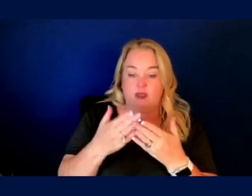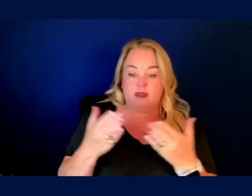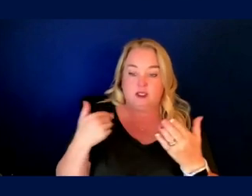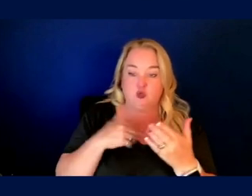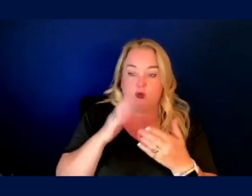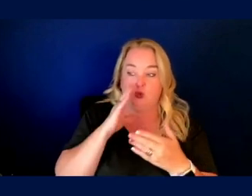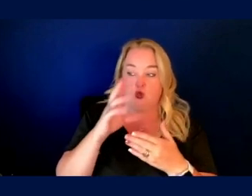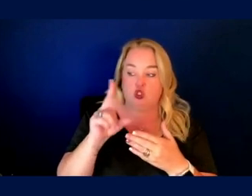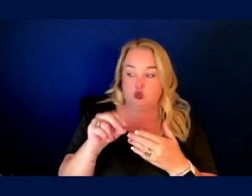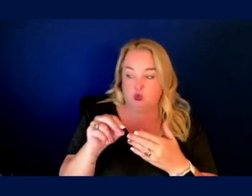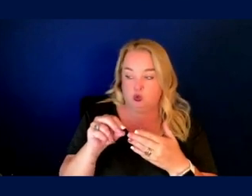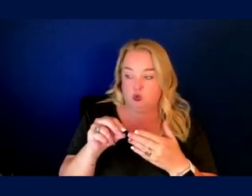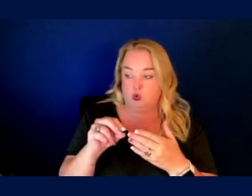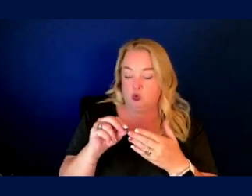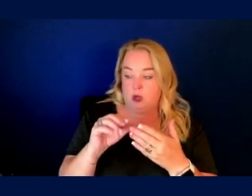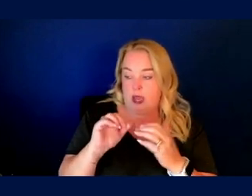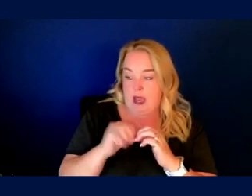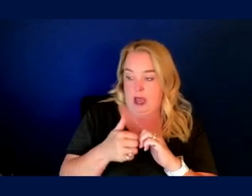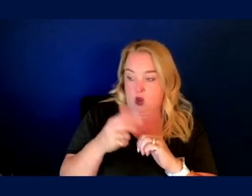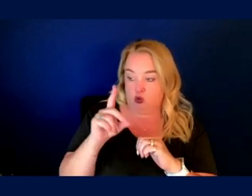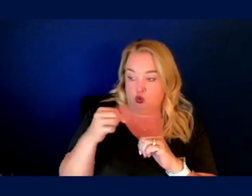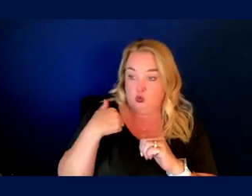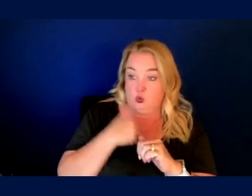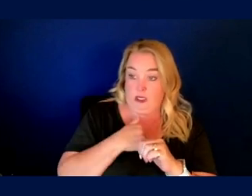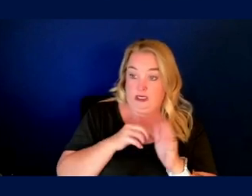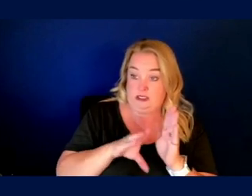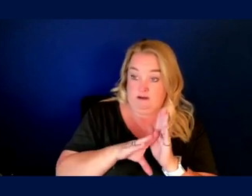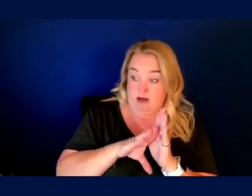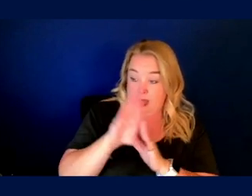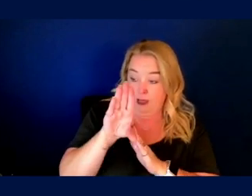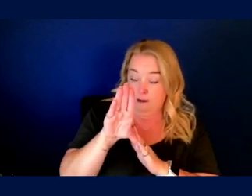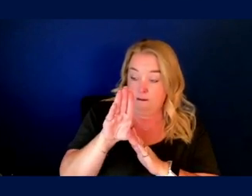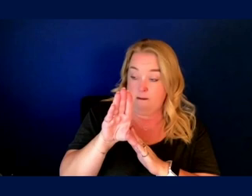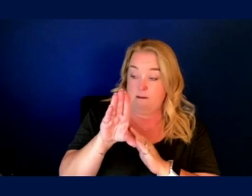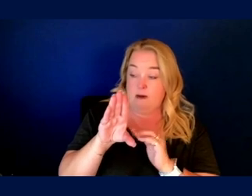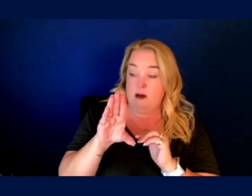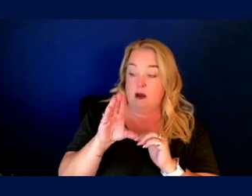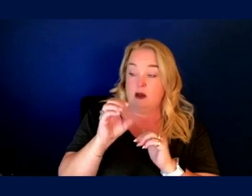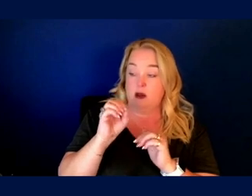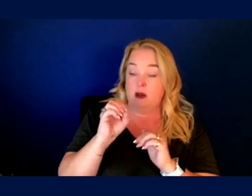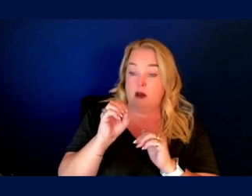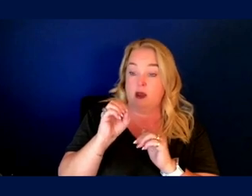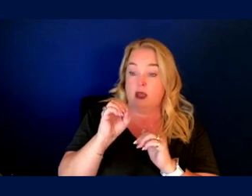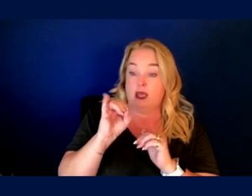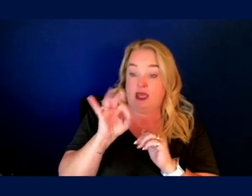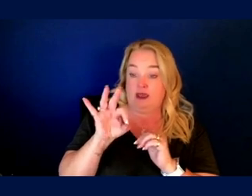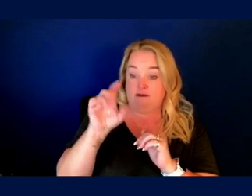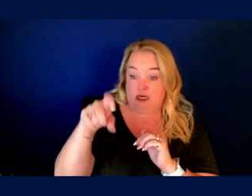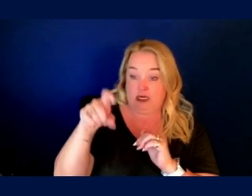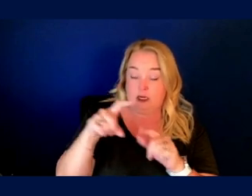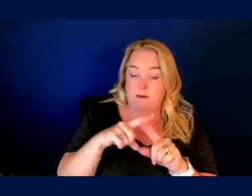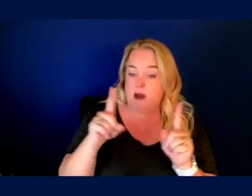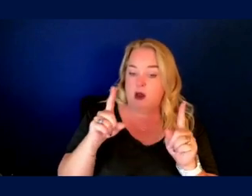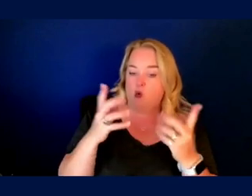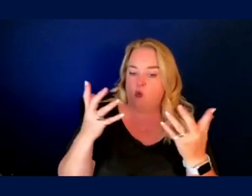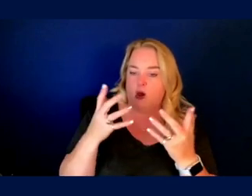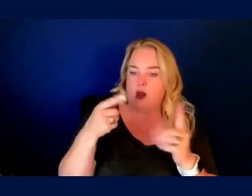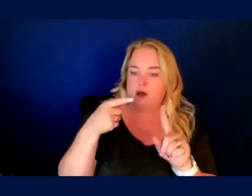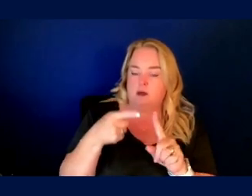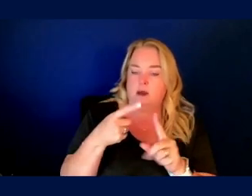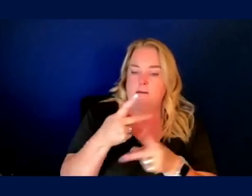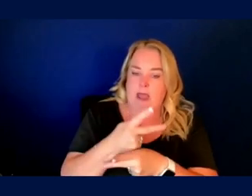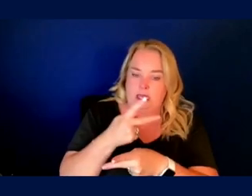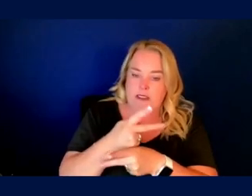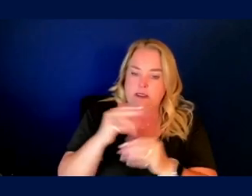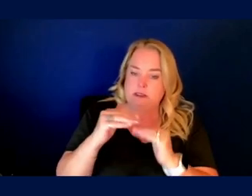doing, how do we not only develop them with modularity in mind, so that can swap out components as needed, but what does maintenance and repair